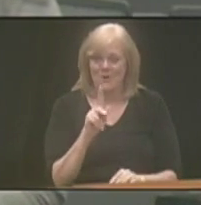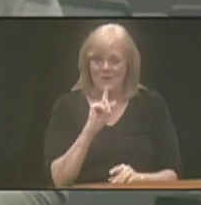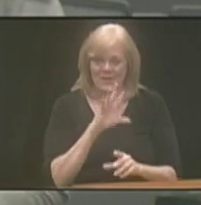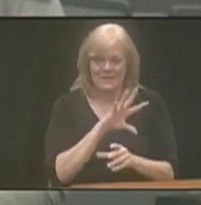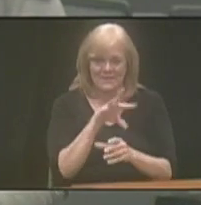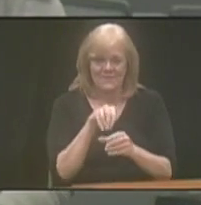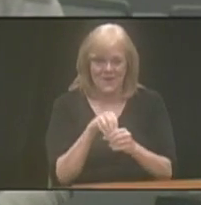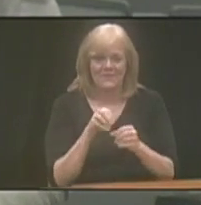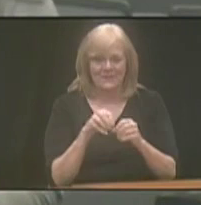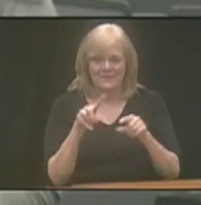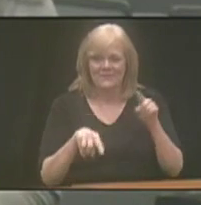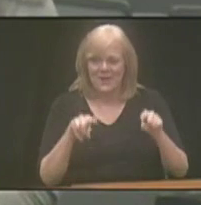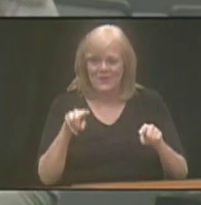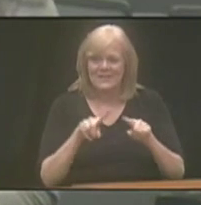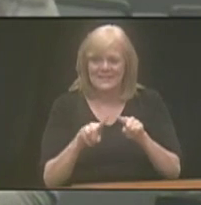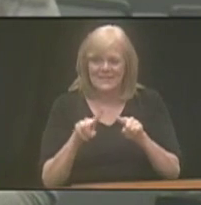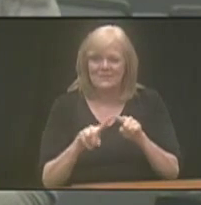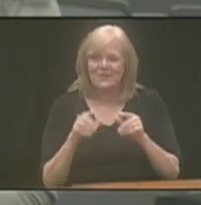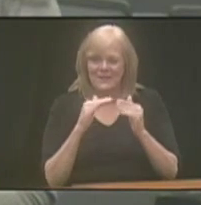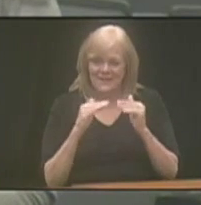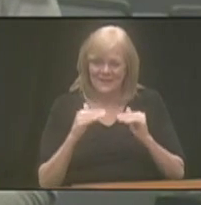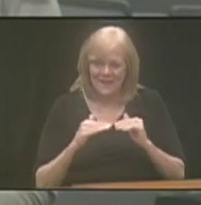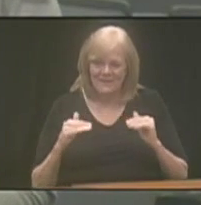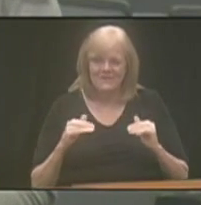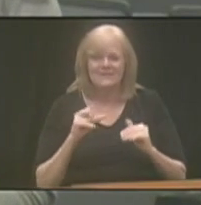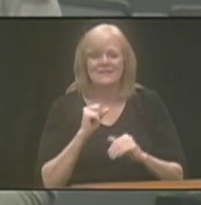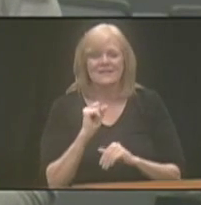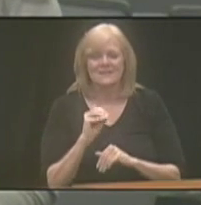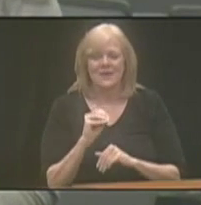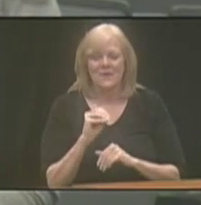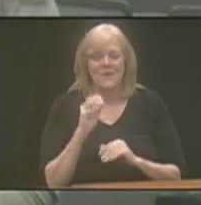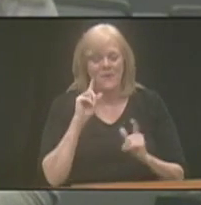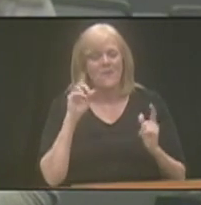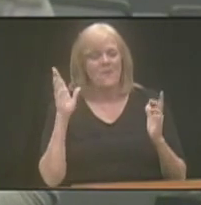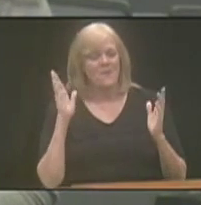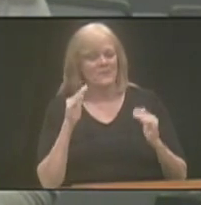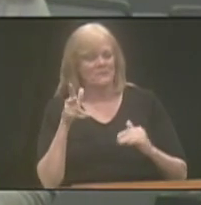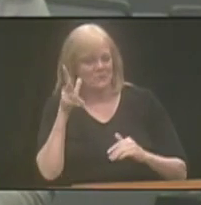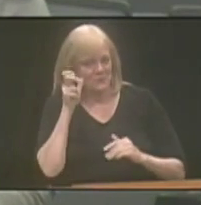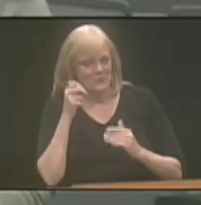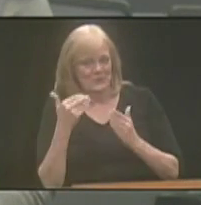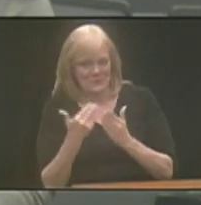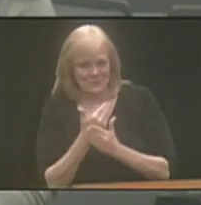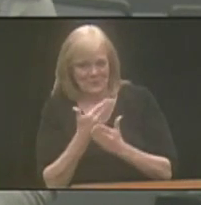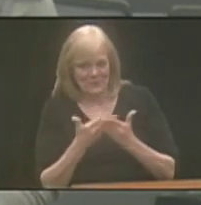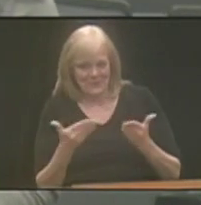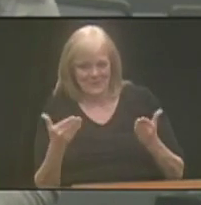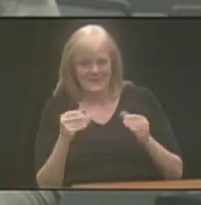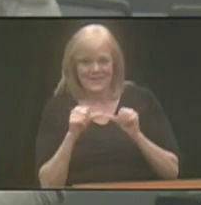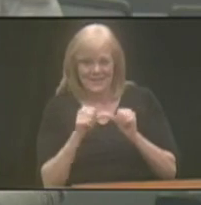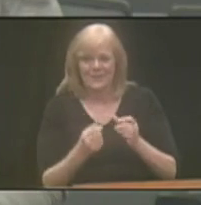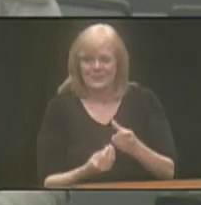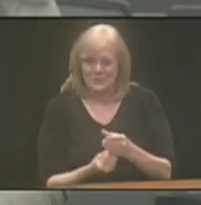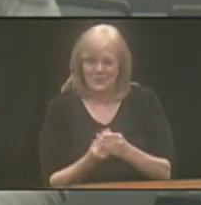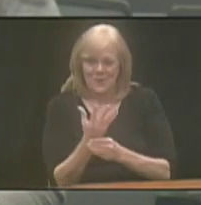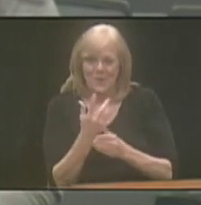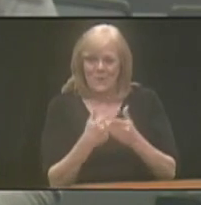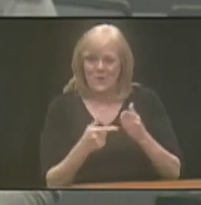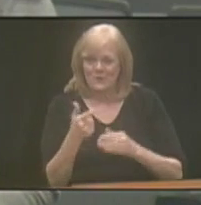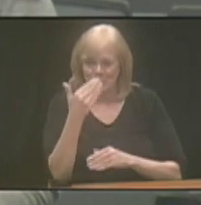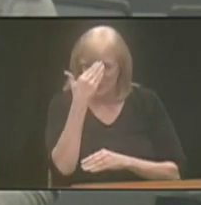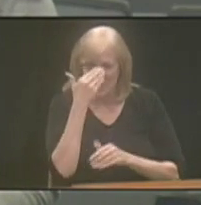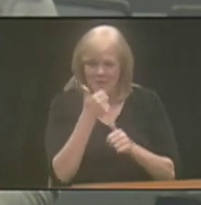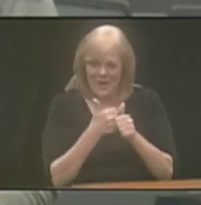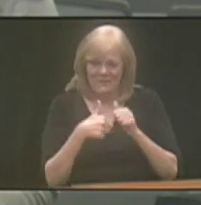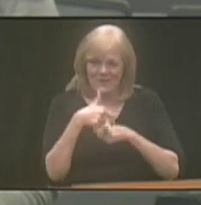various different levels. And so hopefully you've heard new things and continue to grow what you know every